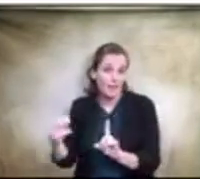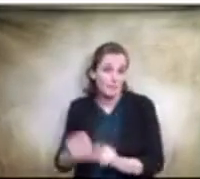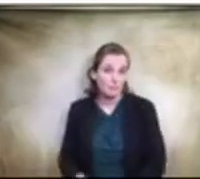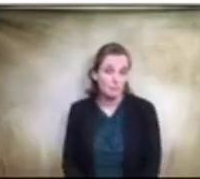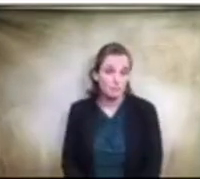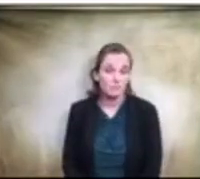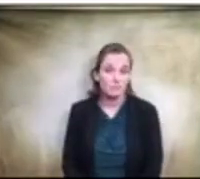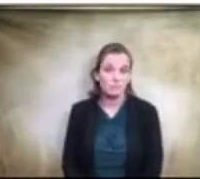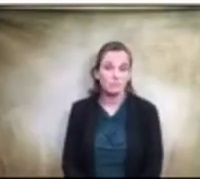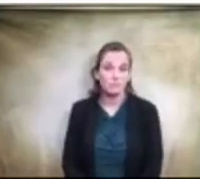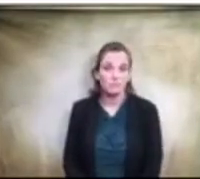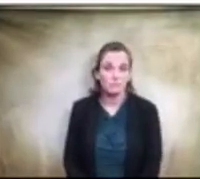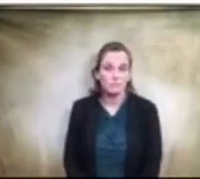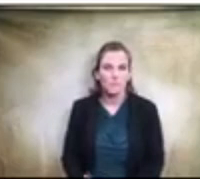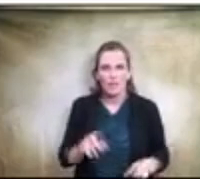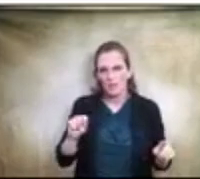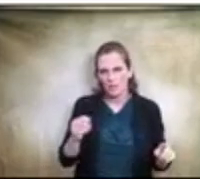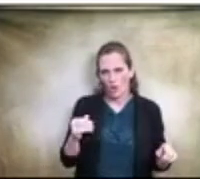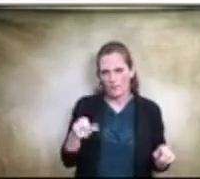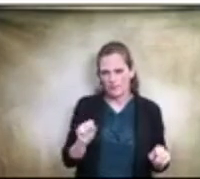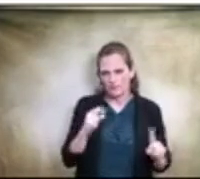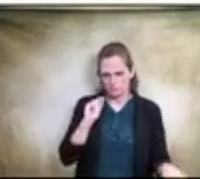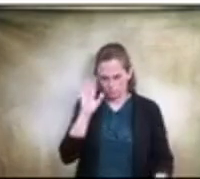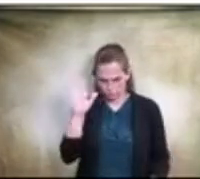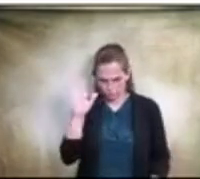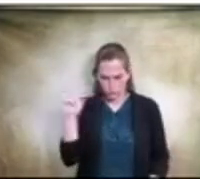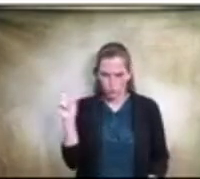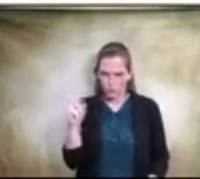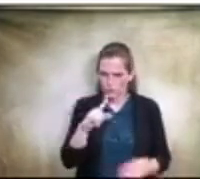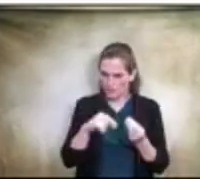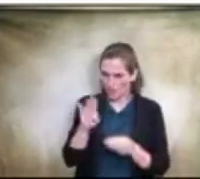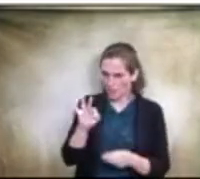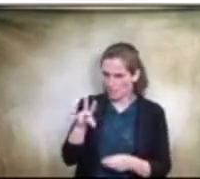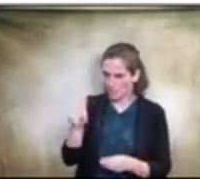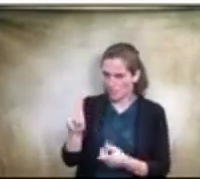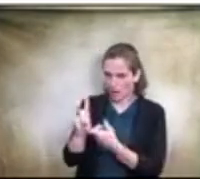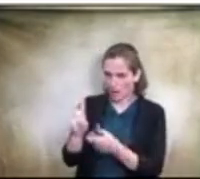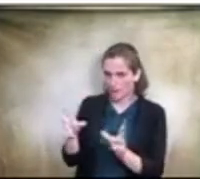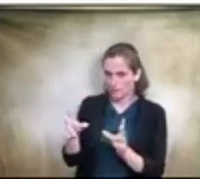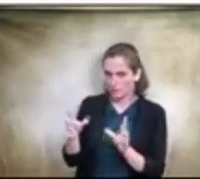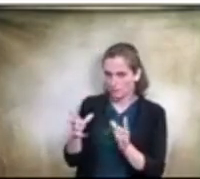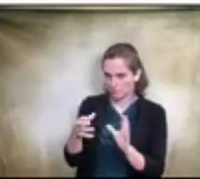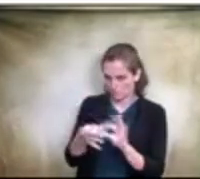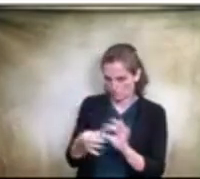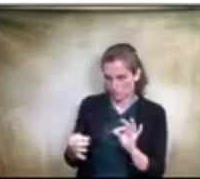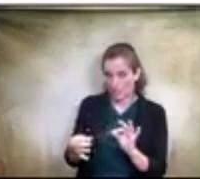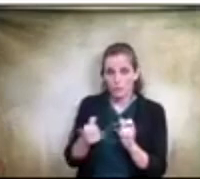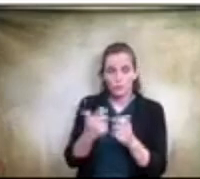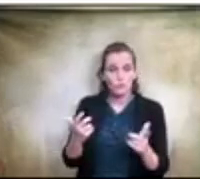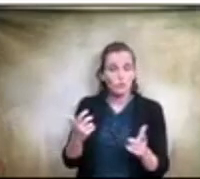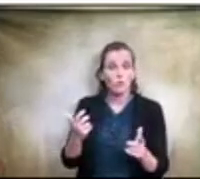So my question is about the bond committee. We made a promise to the community that if we changed any language within